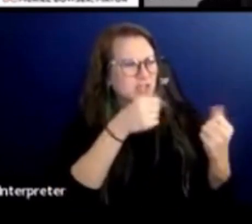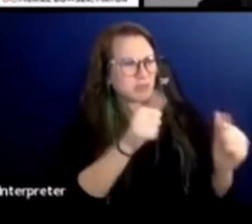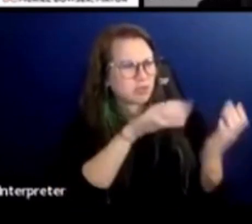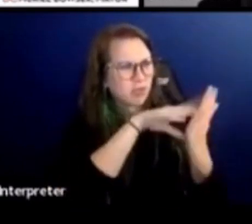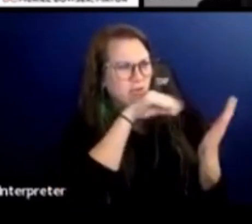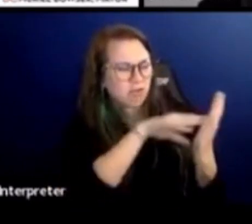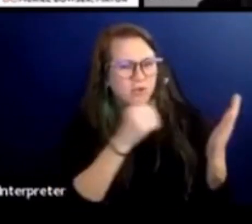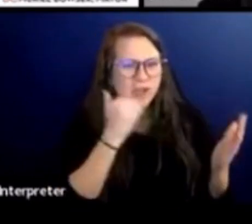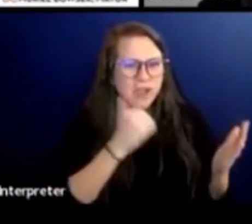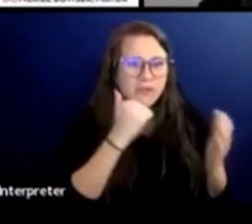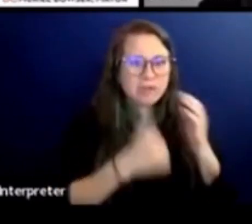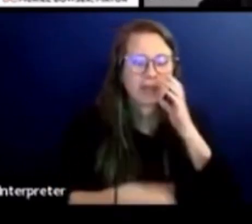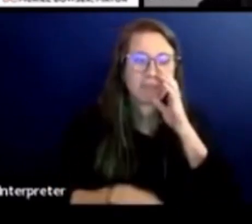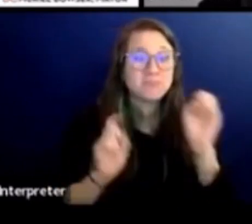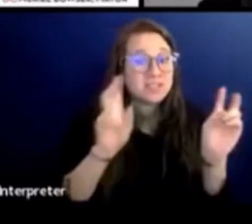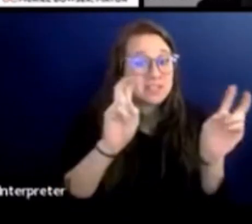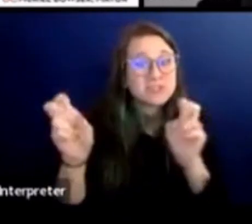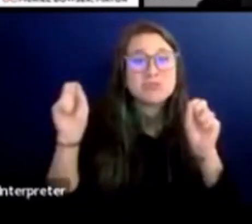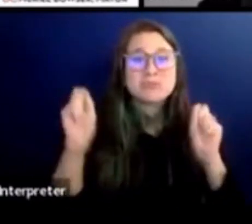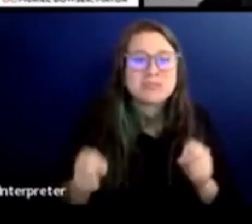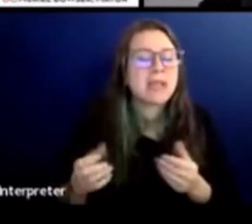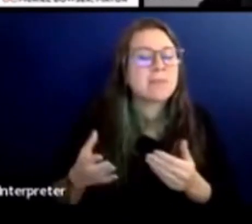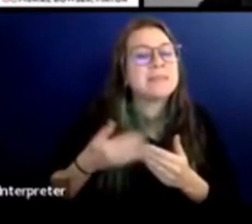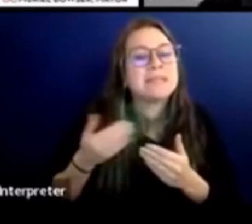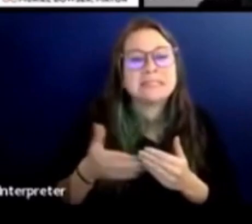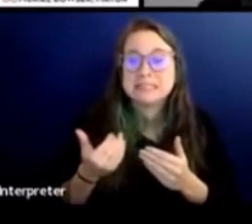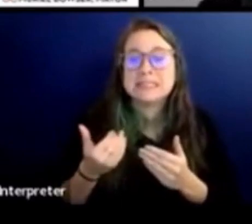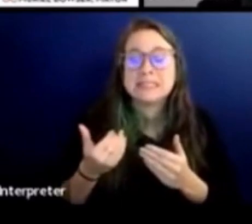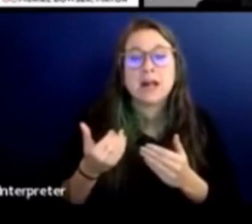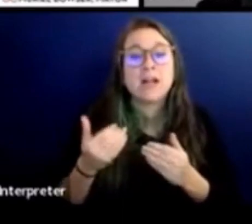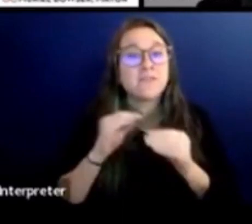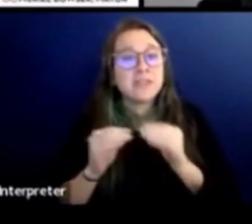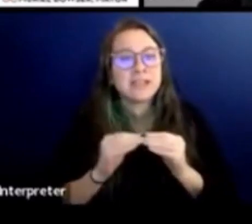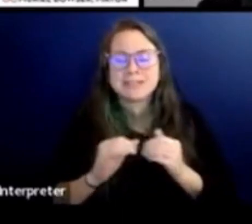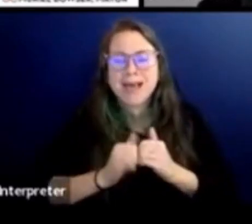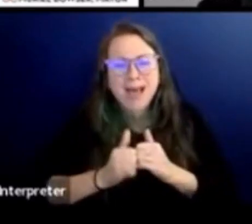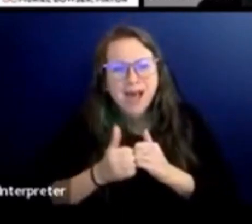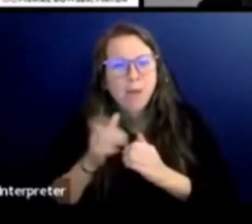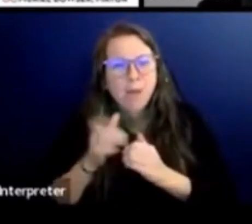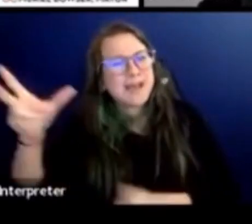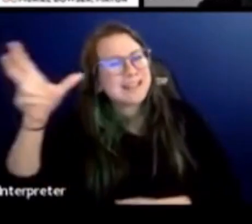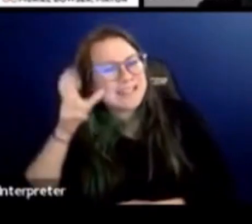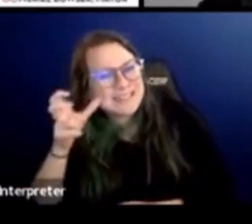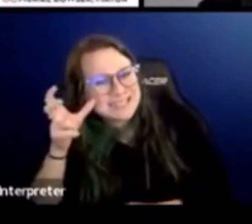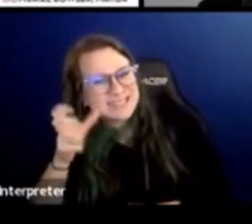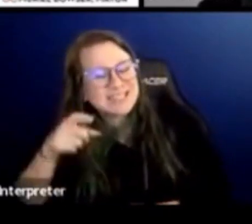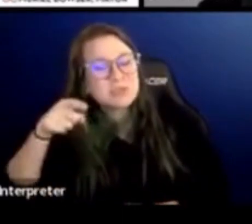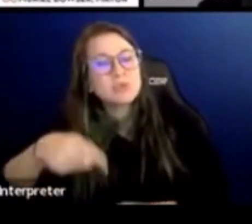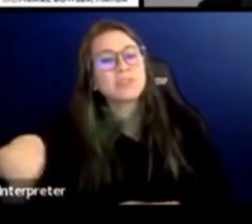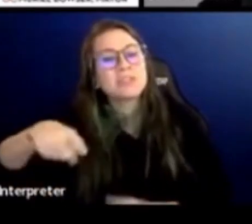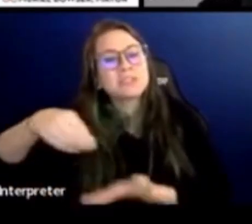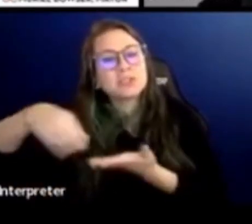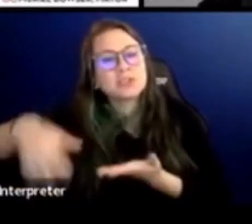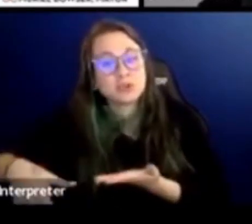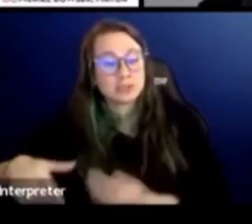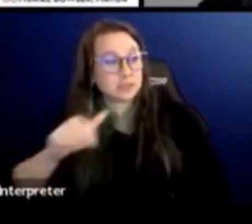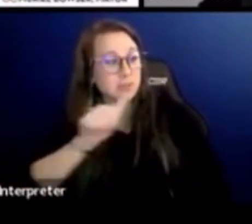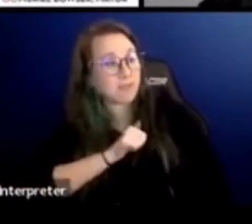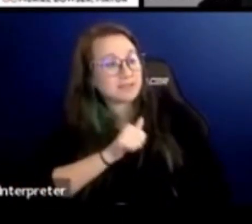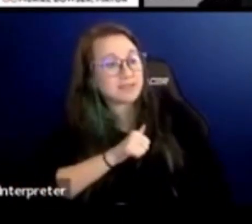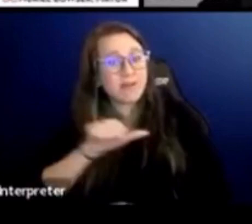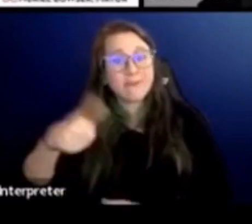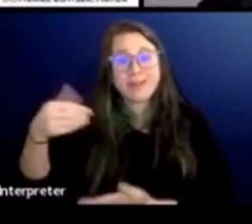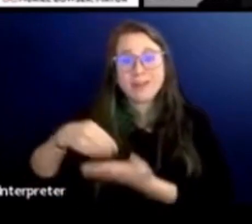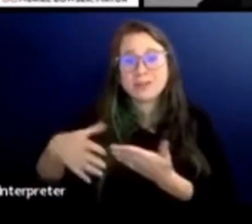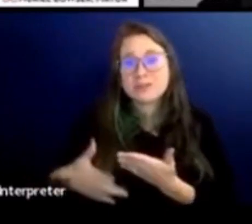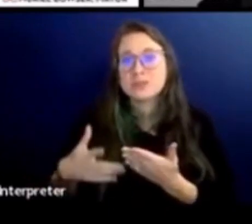believe this issue can be fixed by listening to the suggestions of DCPS students. For example, me and other students have been sharing our thoughts on